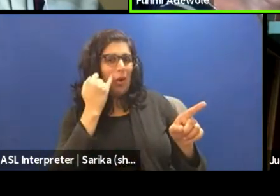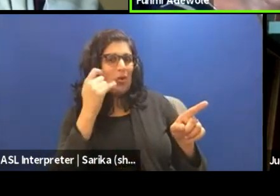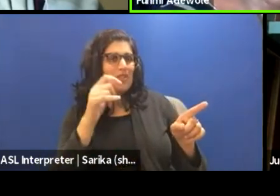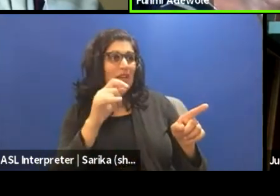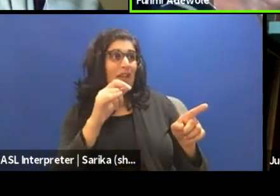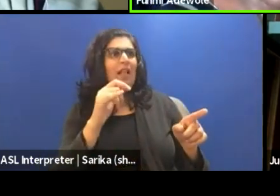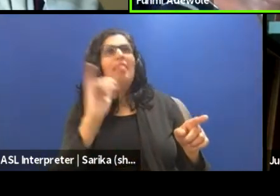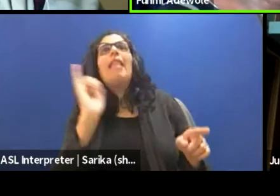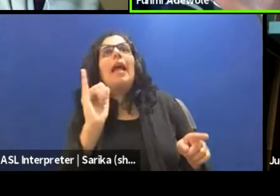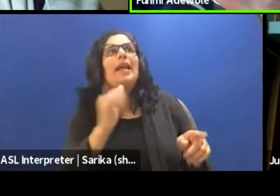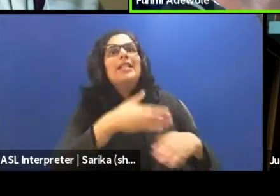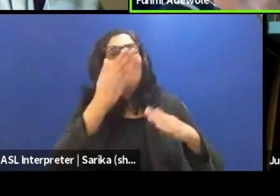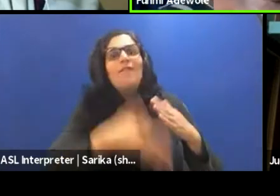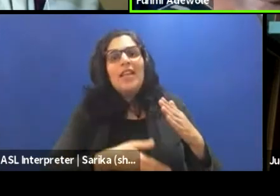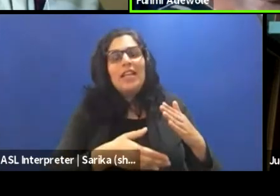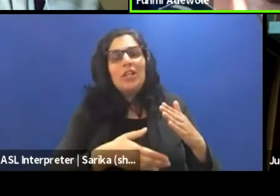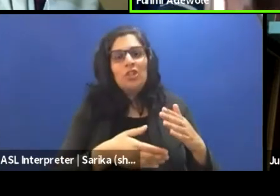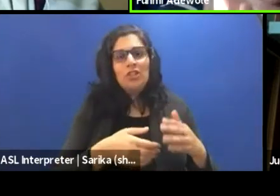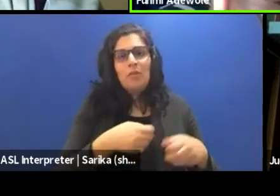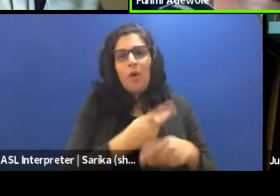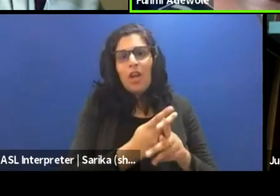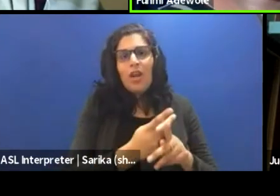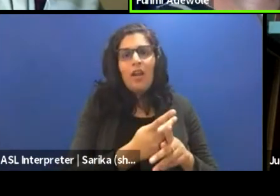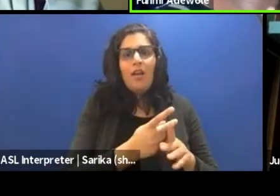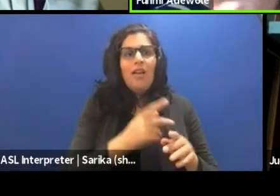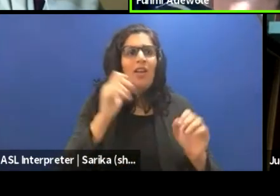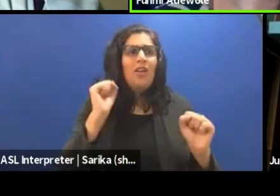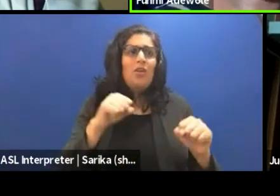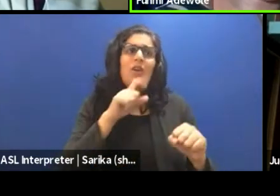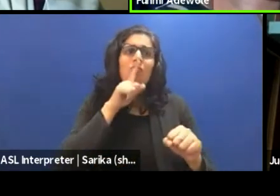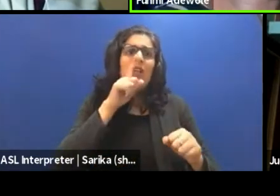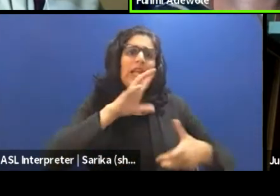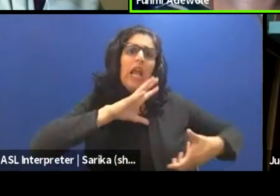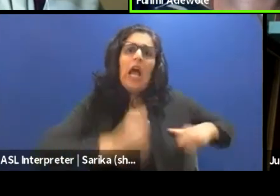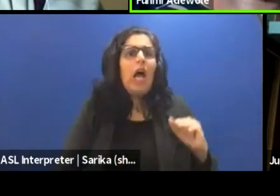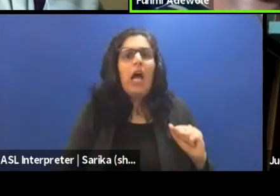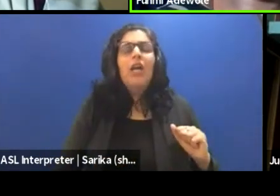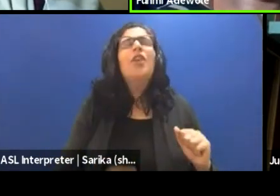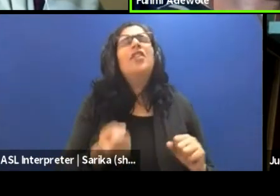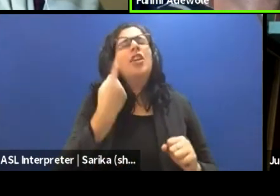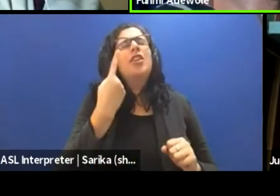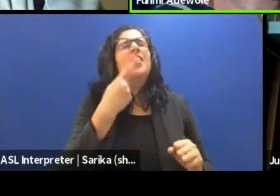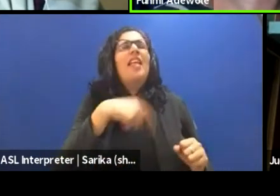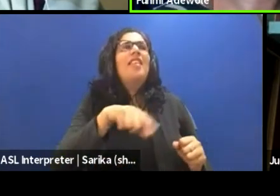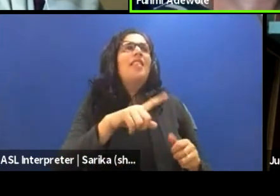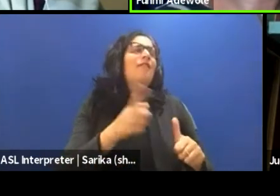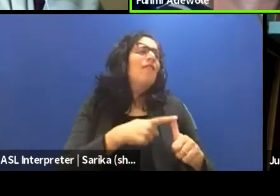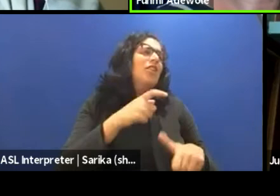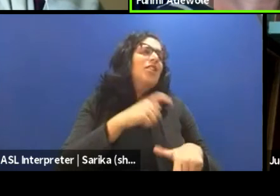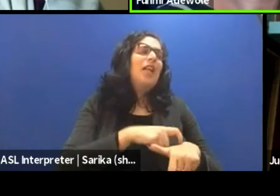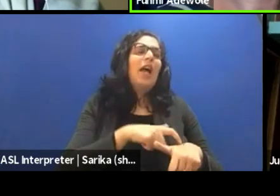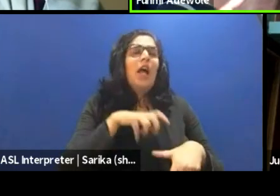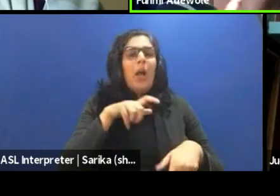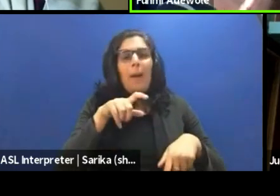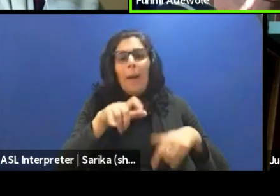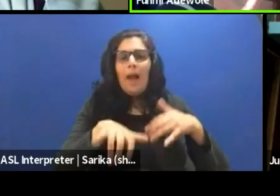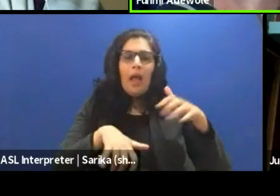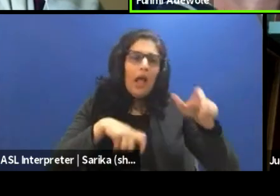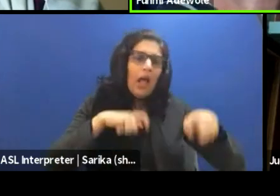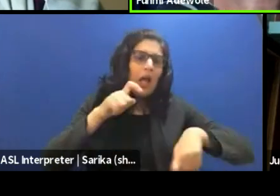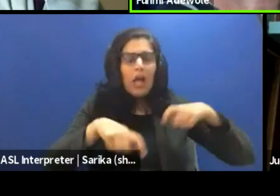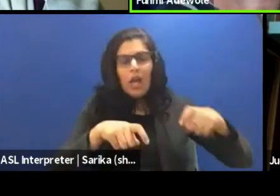process. You have to understand that they're just staggering through, they're doing the first thing, and your feedback should